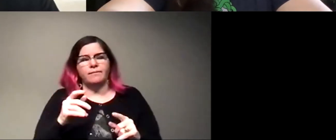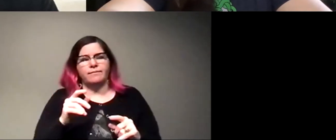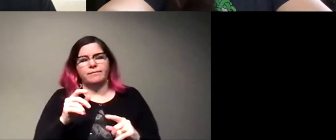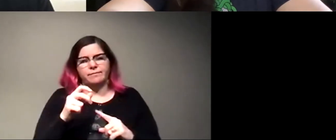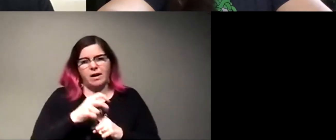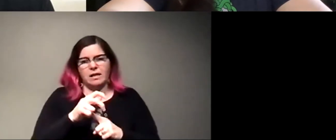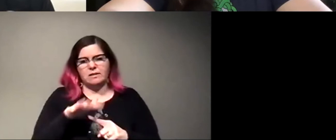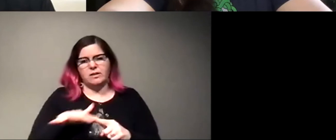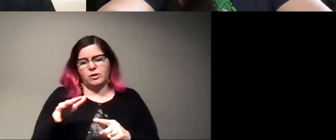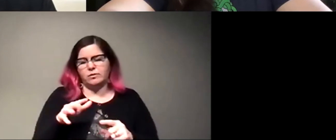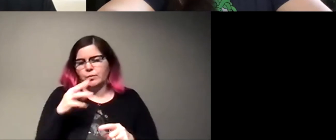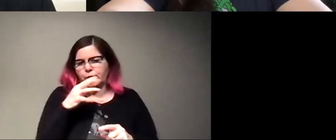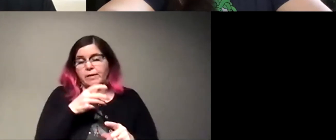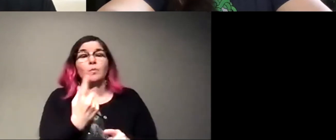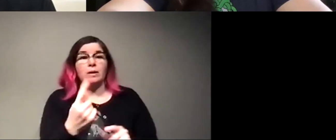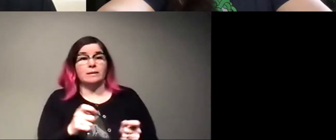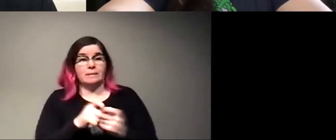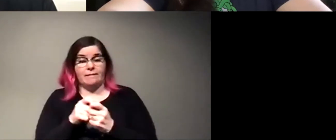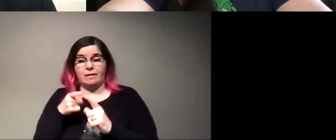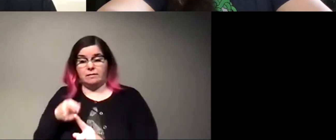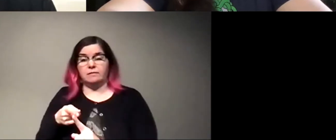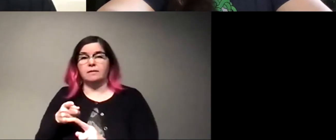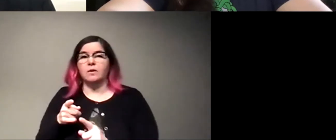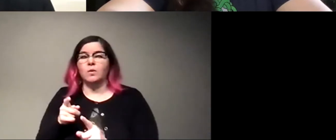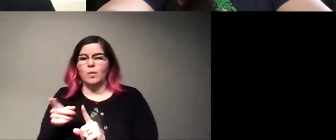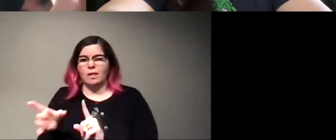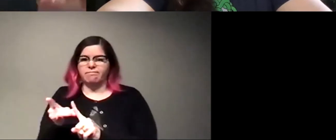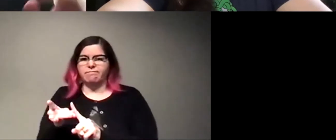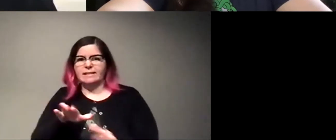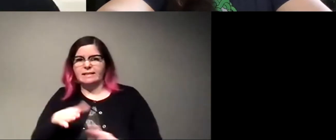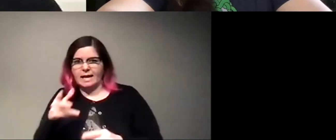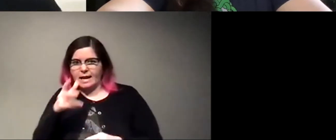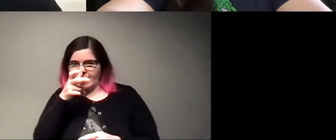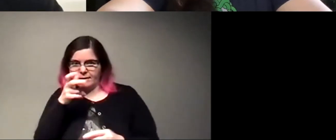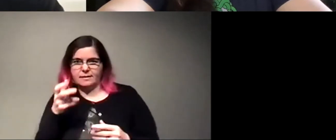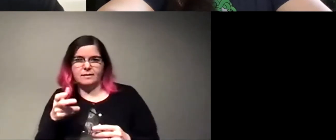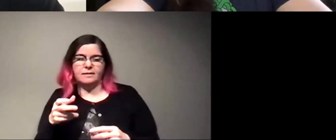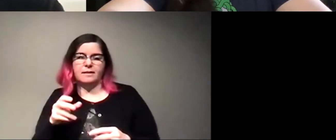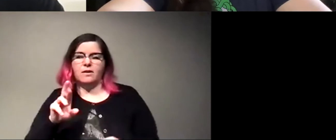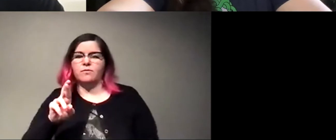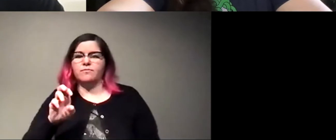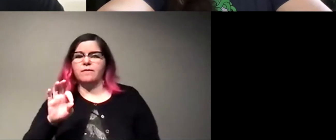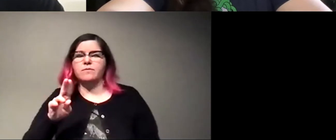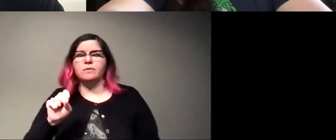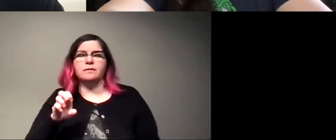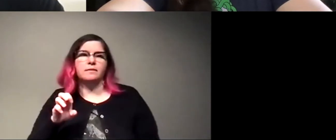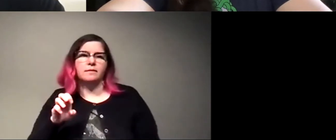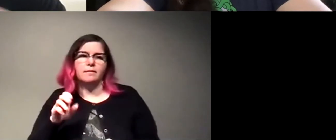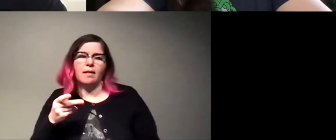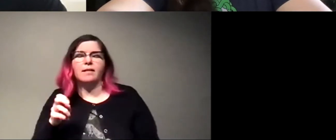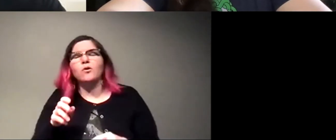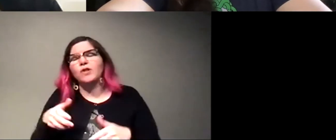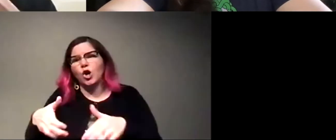And in particular, there's one species that actually infects dead ants in what we would call a refuse pile, or you can think of it as a graveyard.